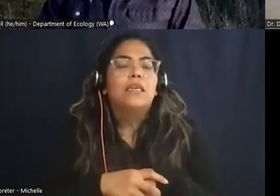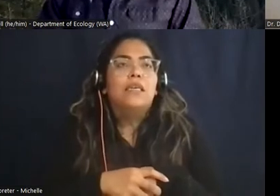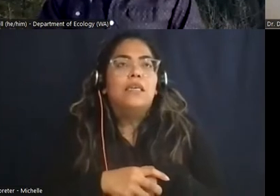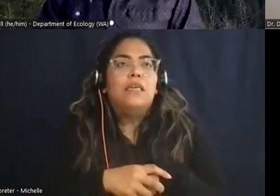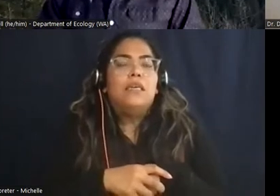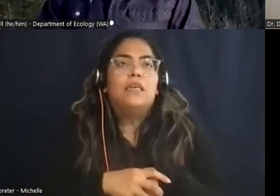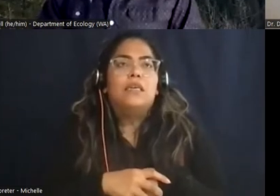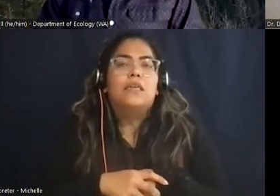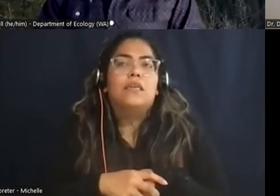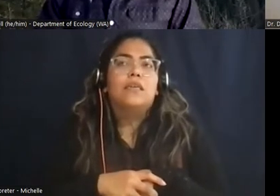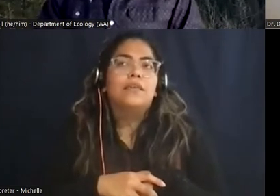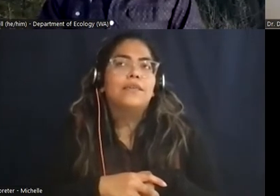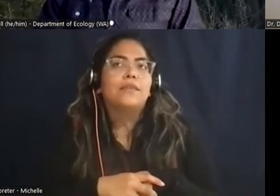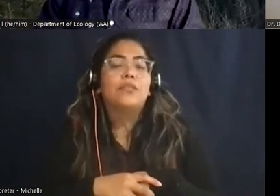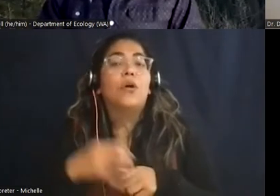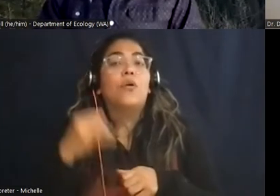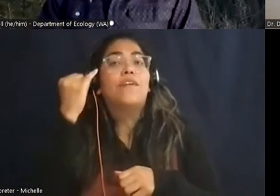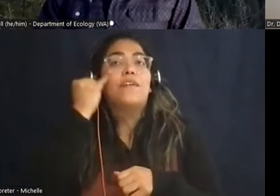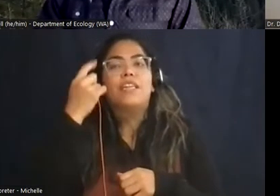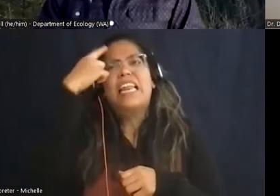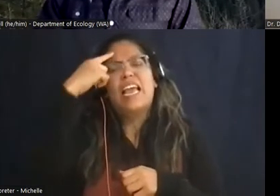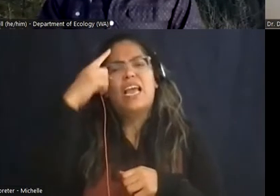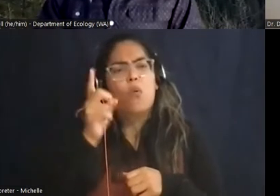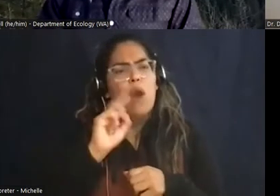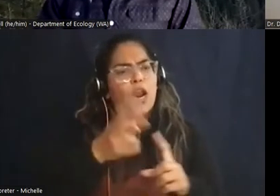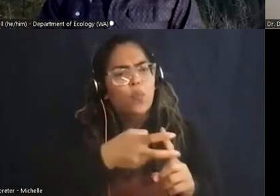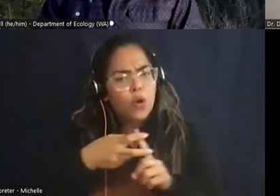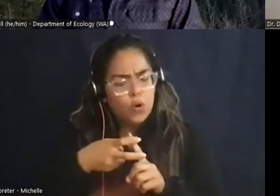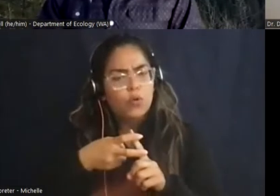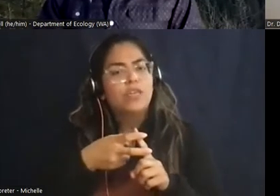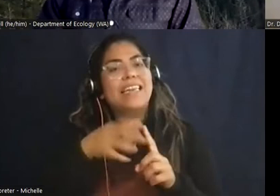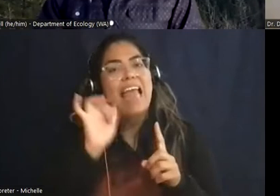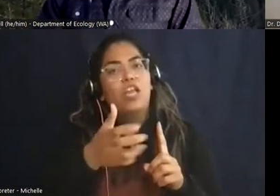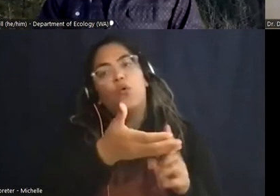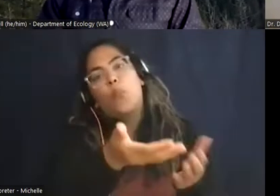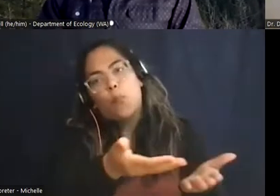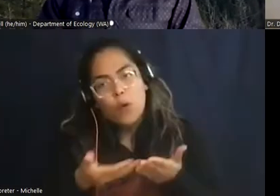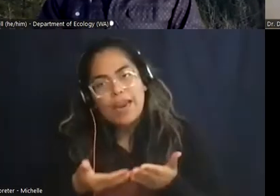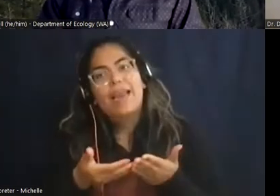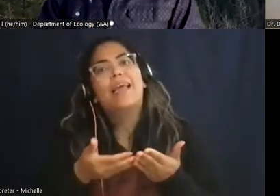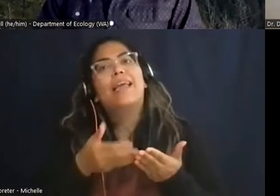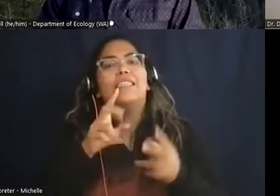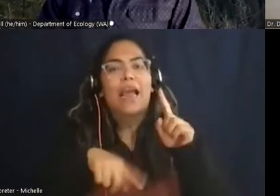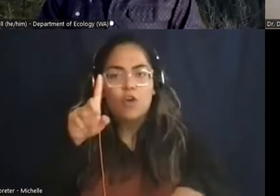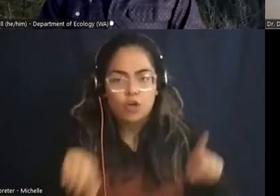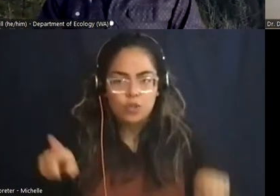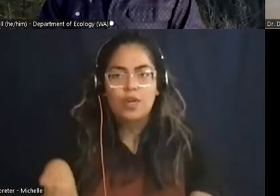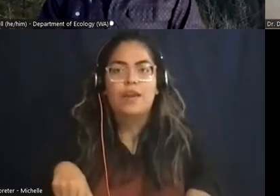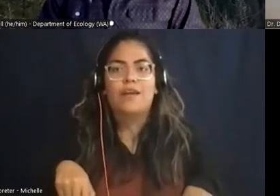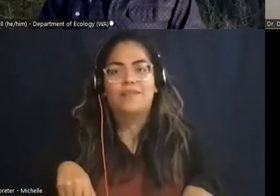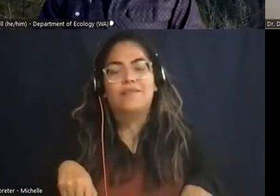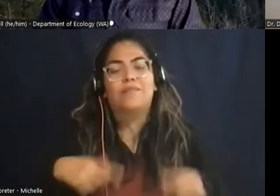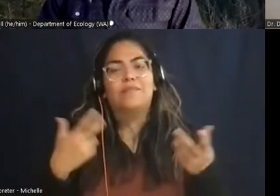know, you think about where you recruit from, you bring that diversity in from an enterprise perspective. And